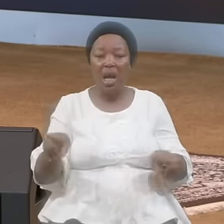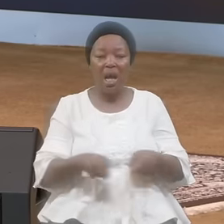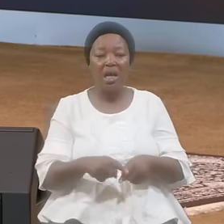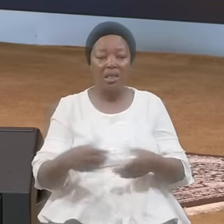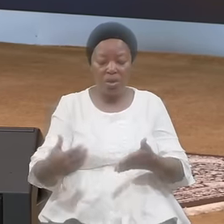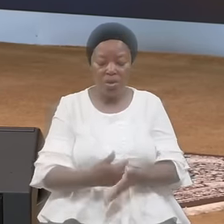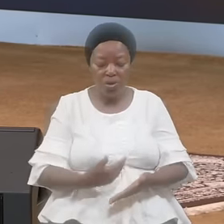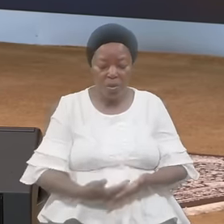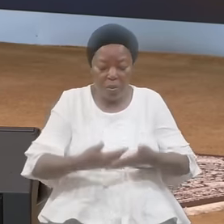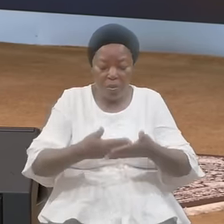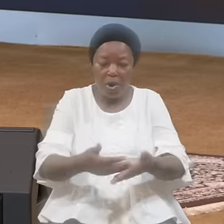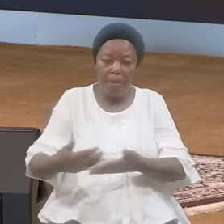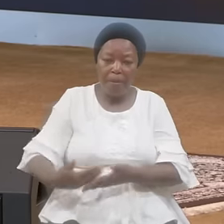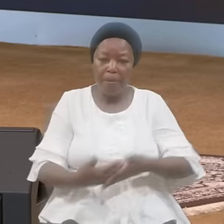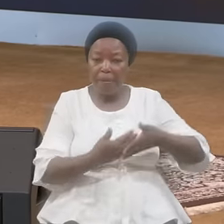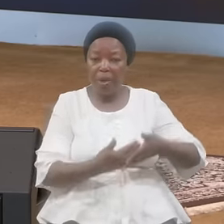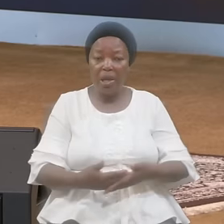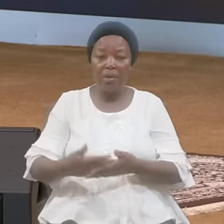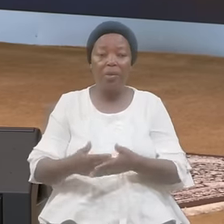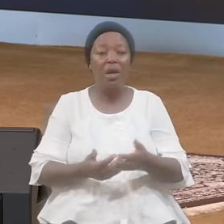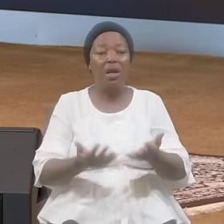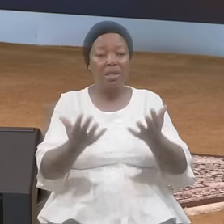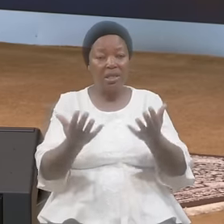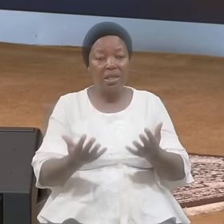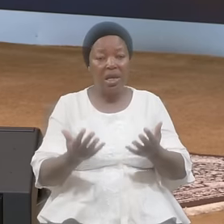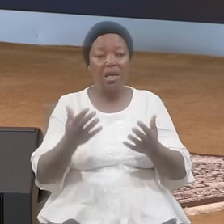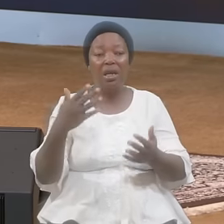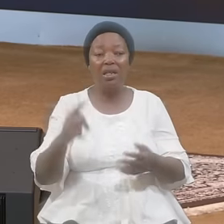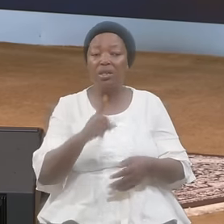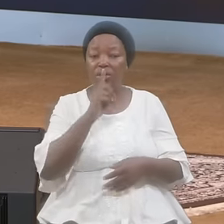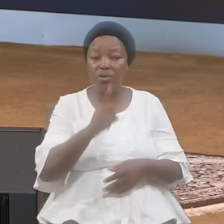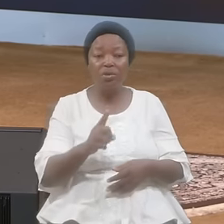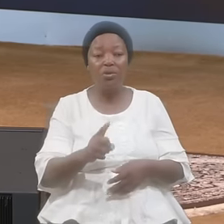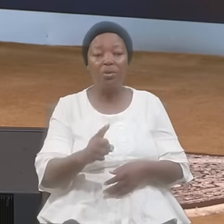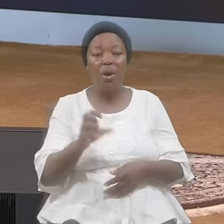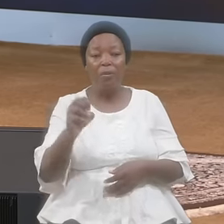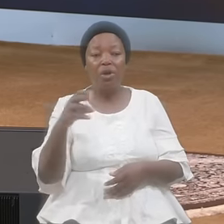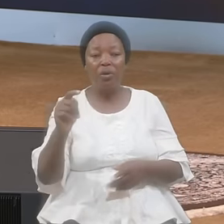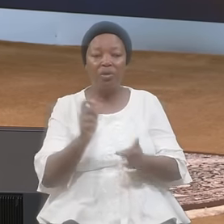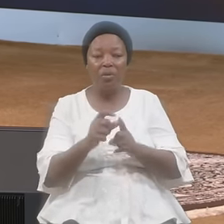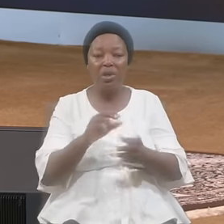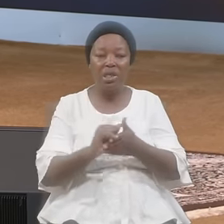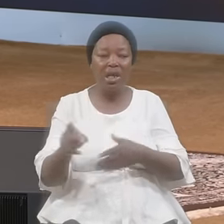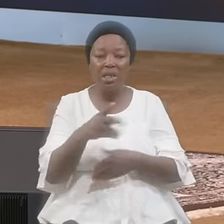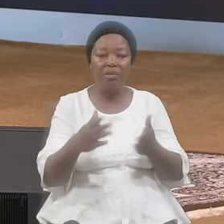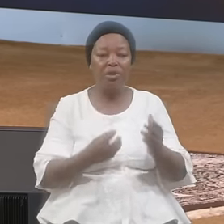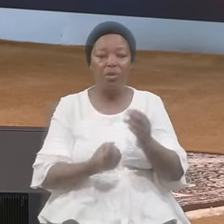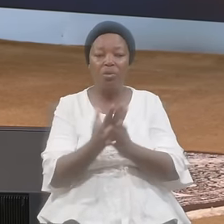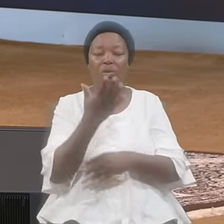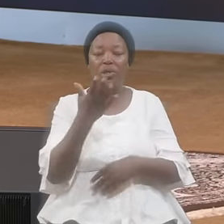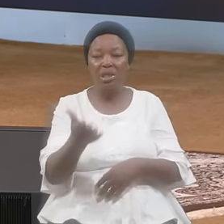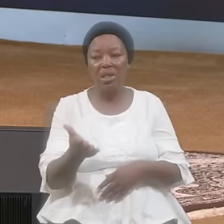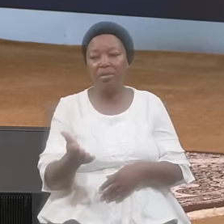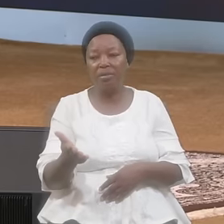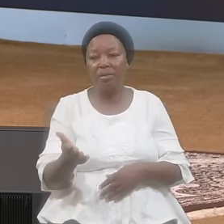The Sincere Milk Of The Word That He May Grow Thereby Look At Verse Nine In